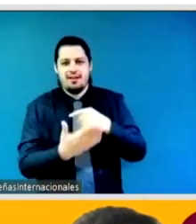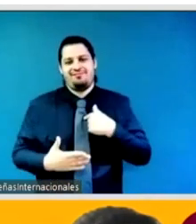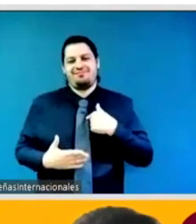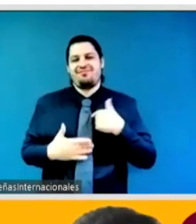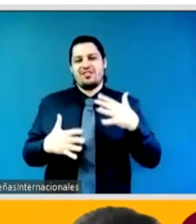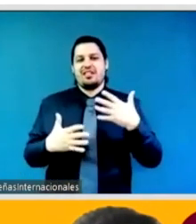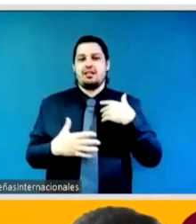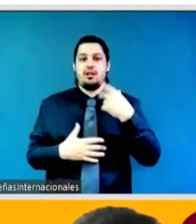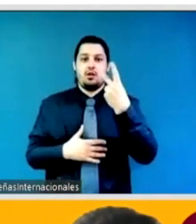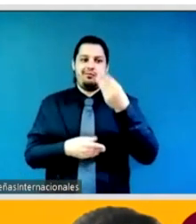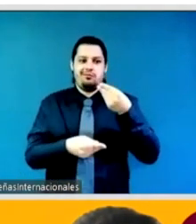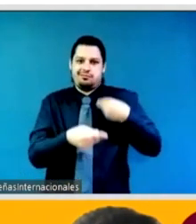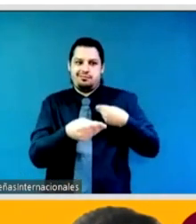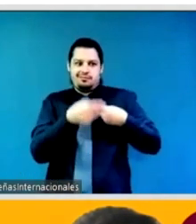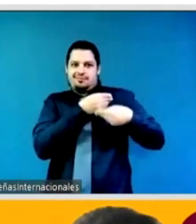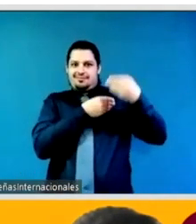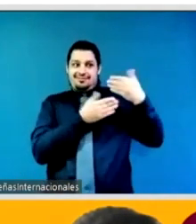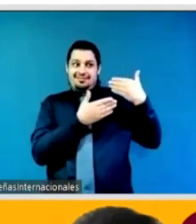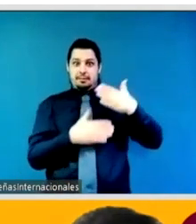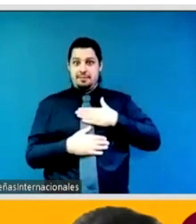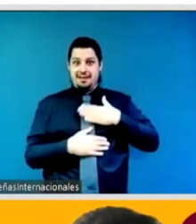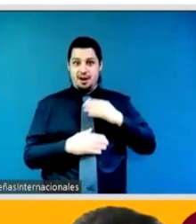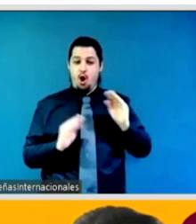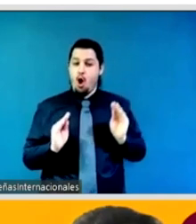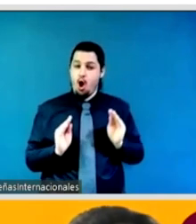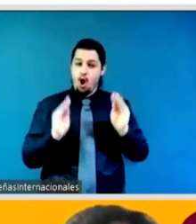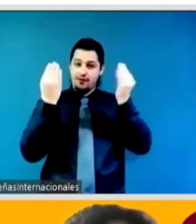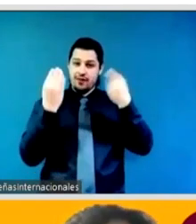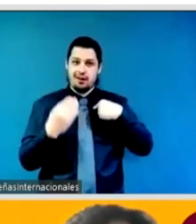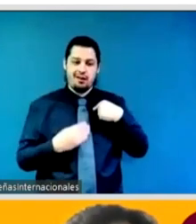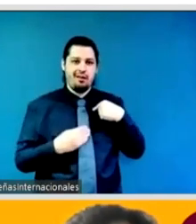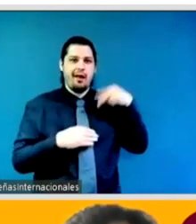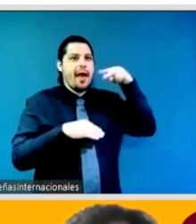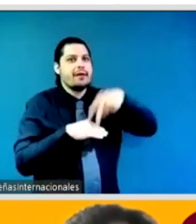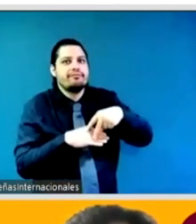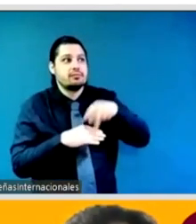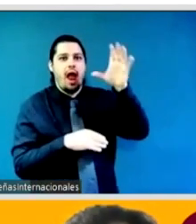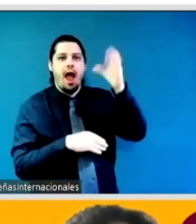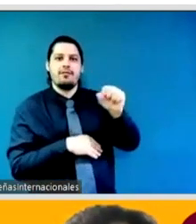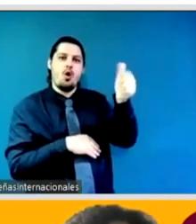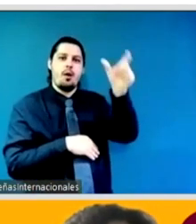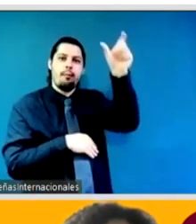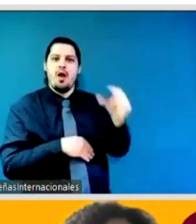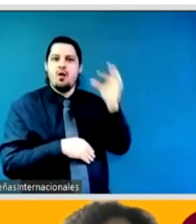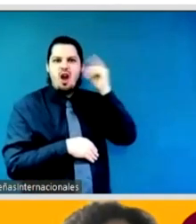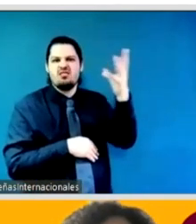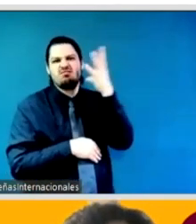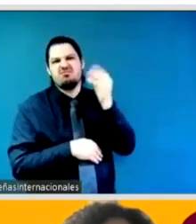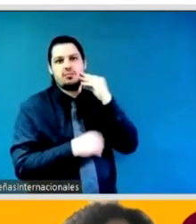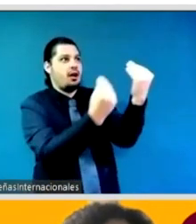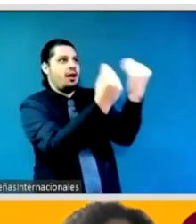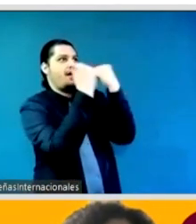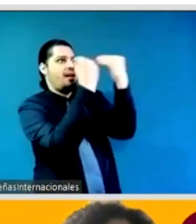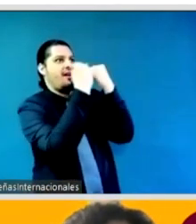from one generation to another and really having the yeah tapping into this wisdom and knowledge that is embedded